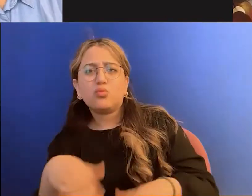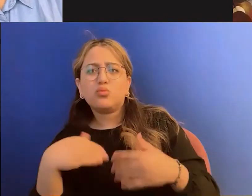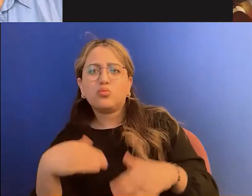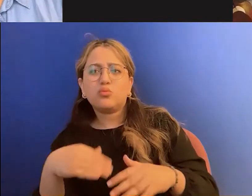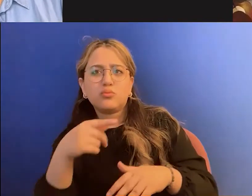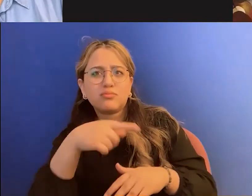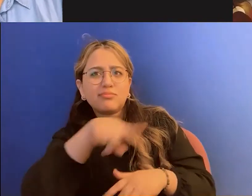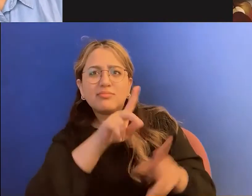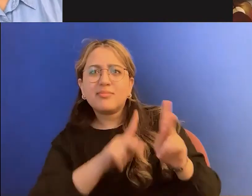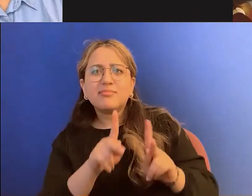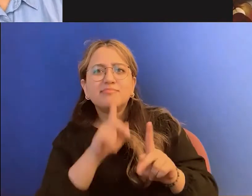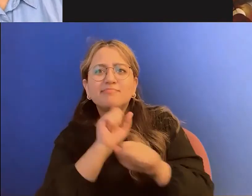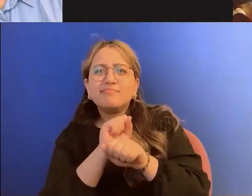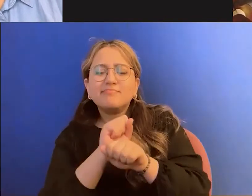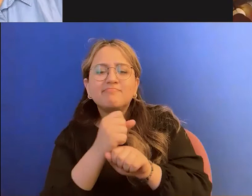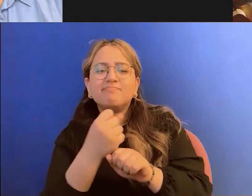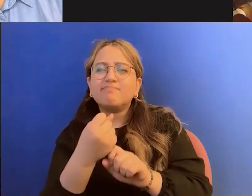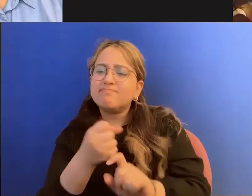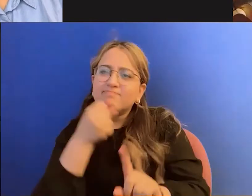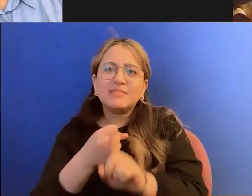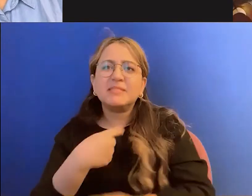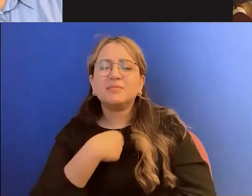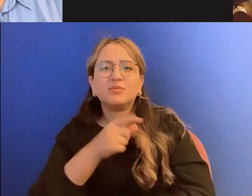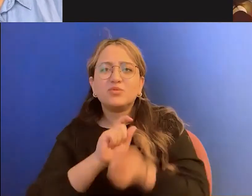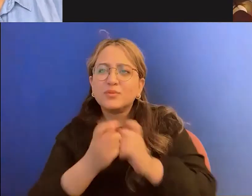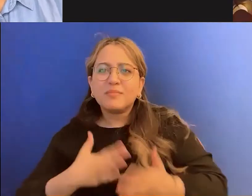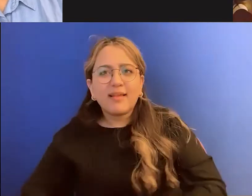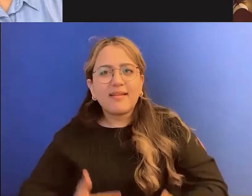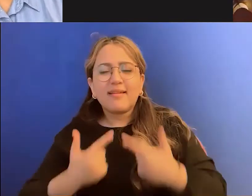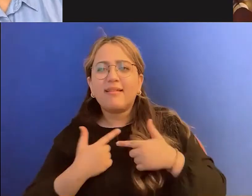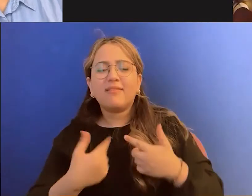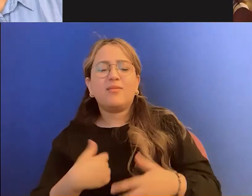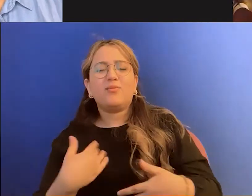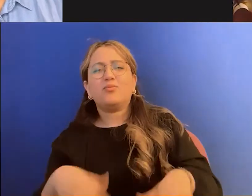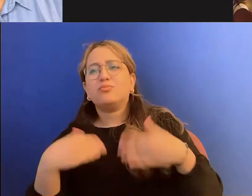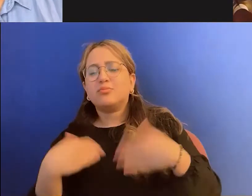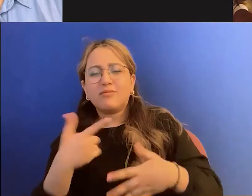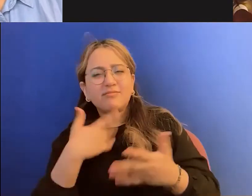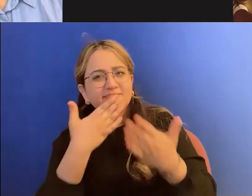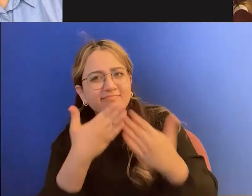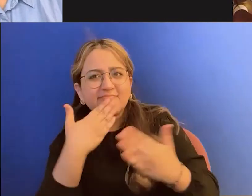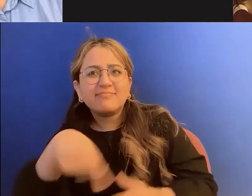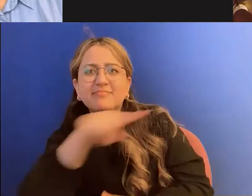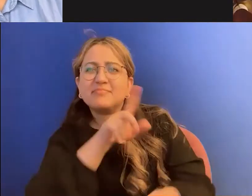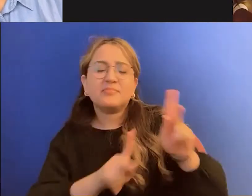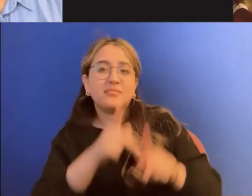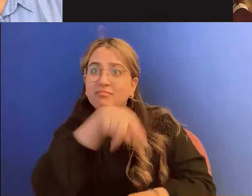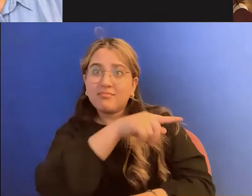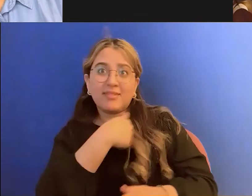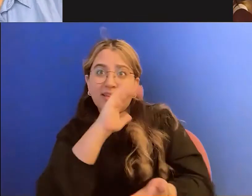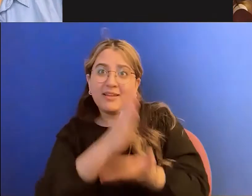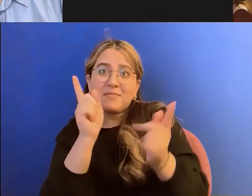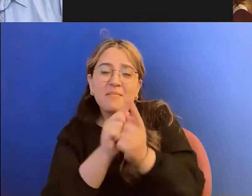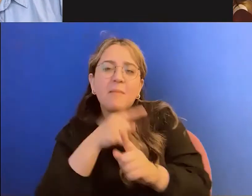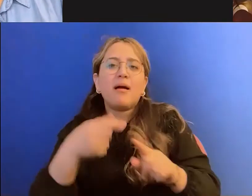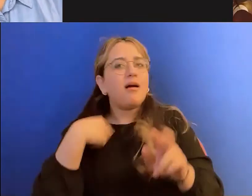changed my life, honestly. So many people that I am thankful for on the internet that I have never met and that I hope to meet someday